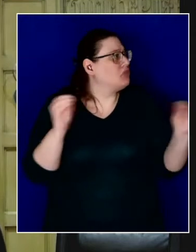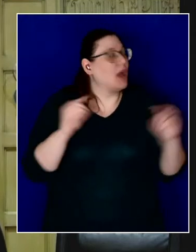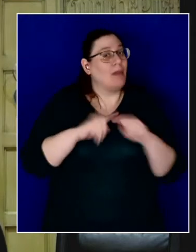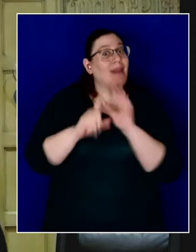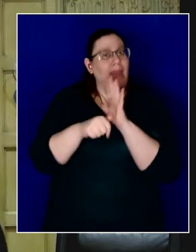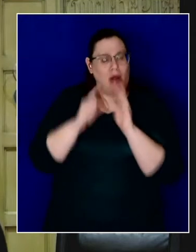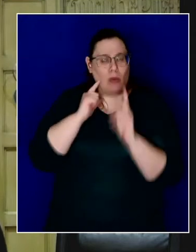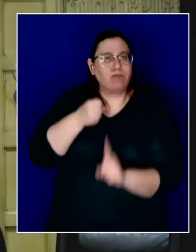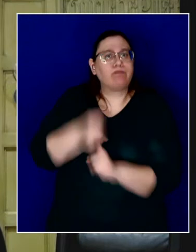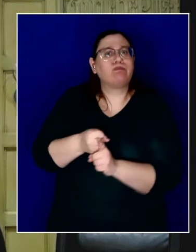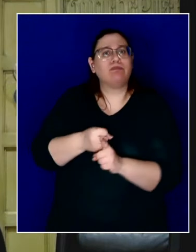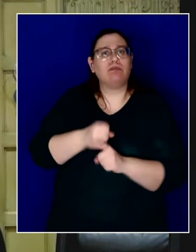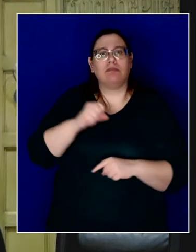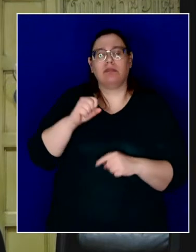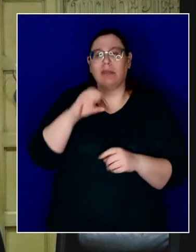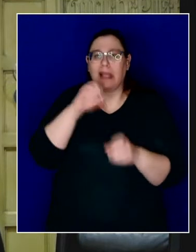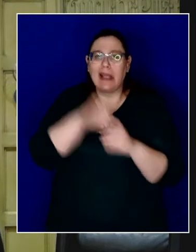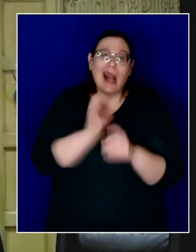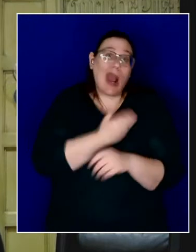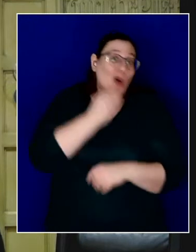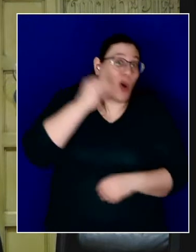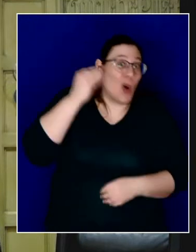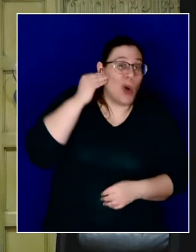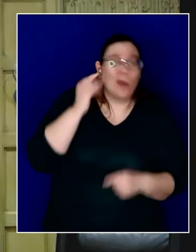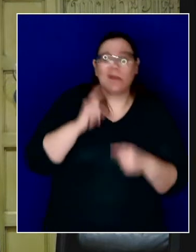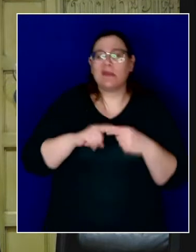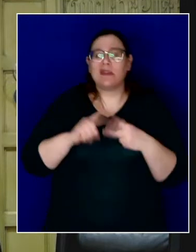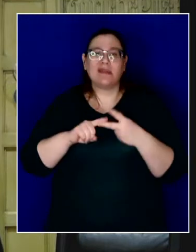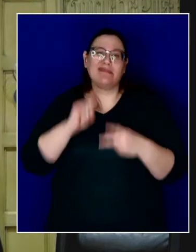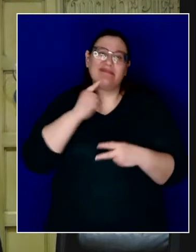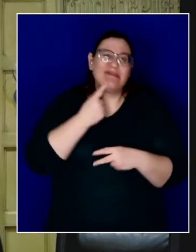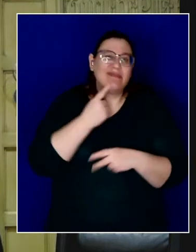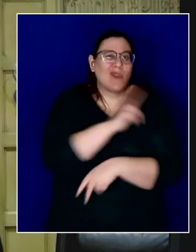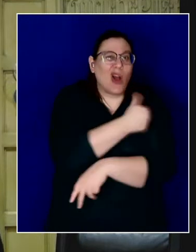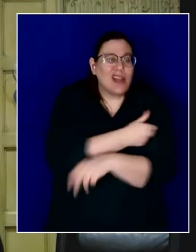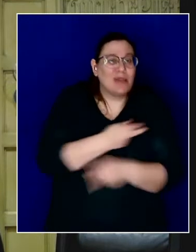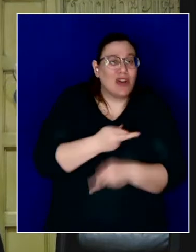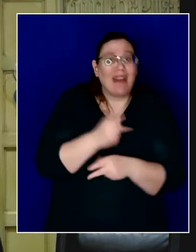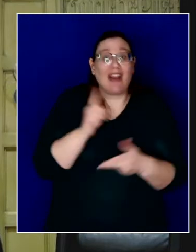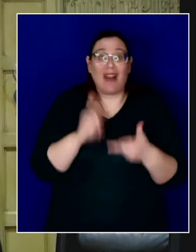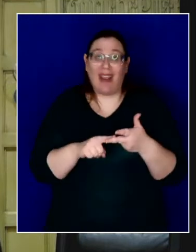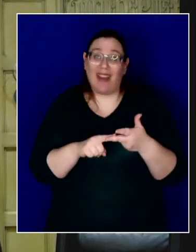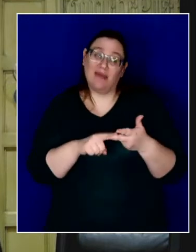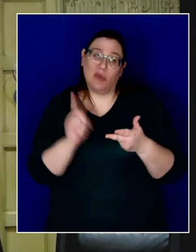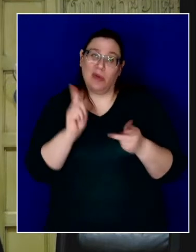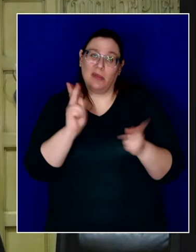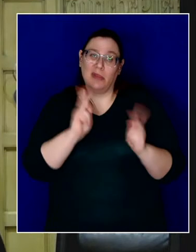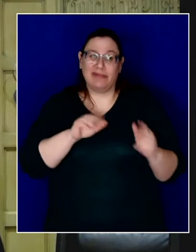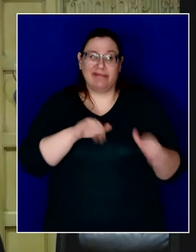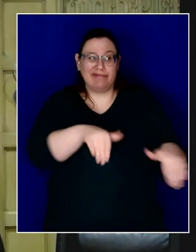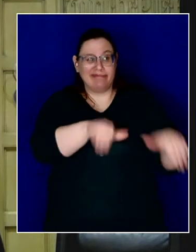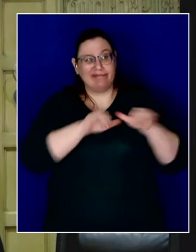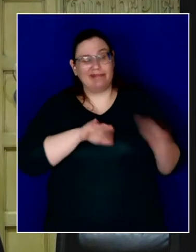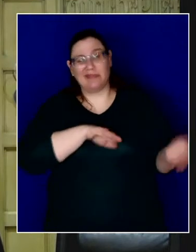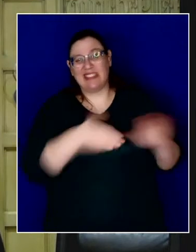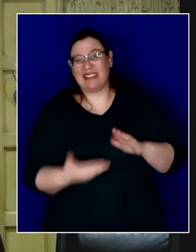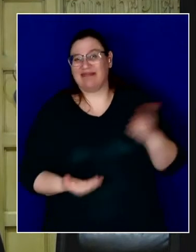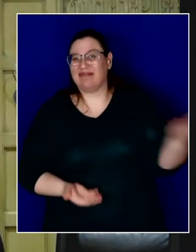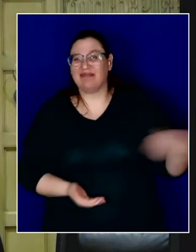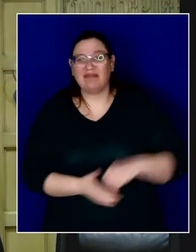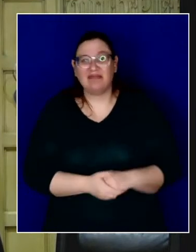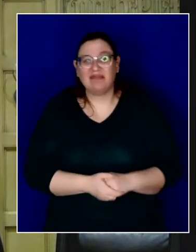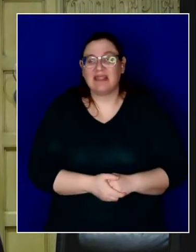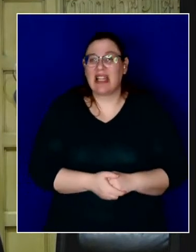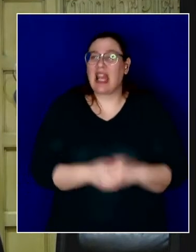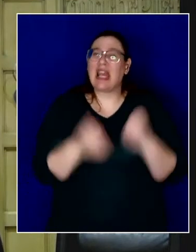units, and in our morgues. And every single one of us has the power, as I've said throughout this year, to stop